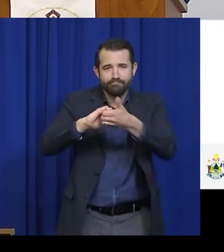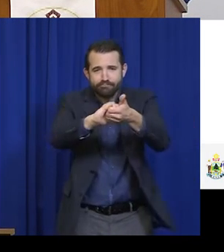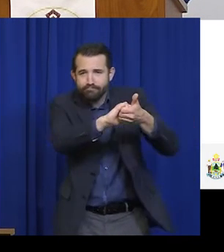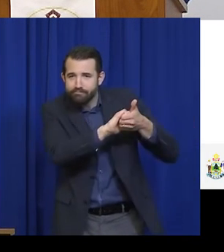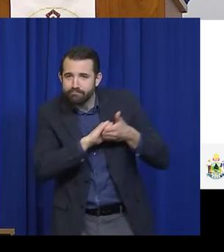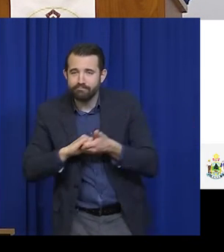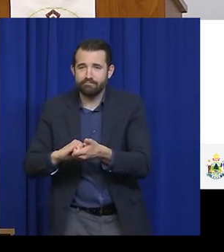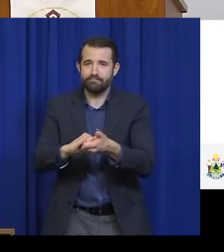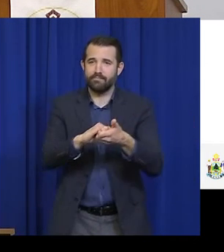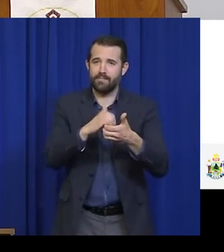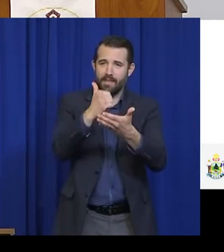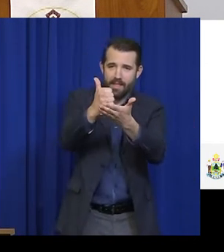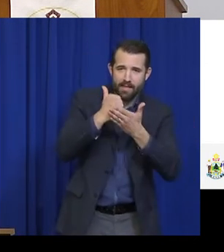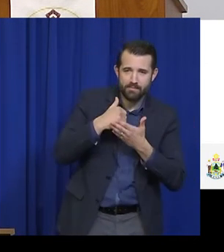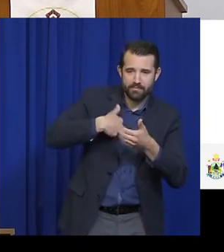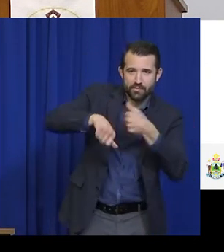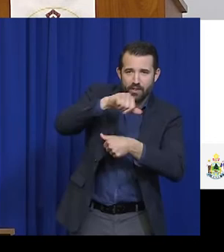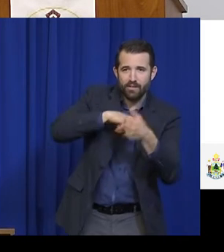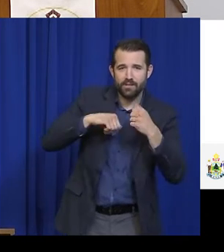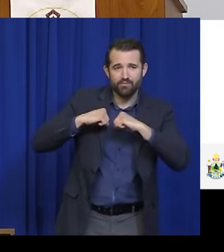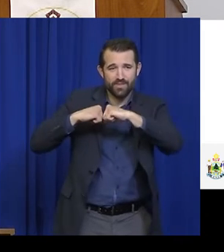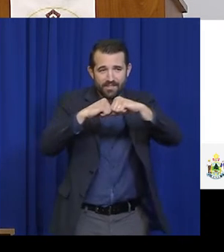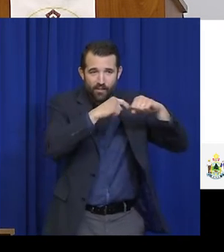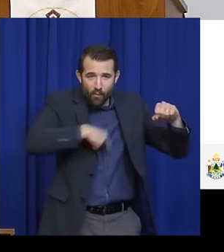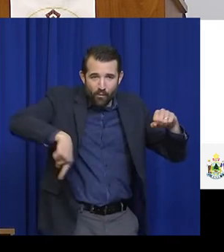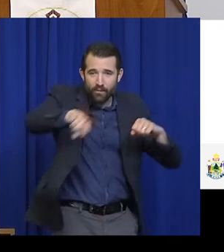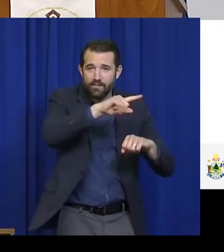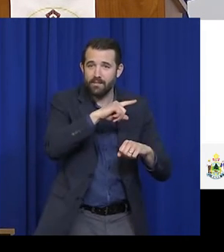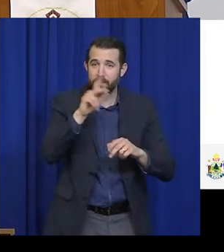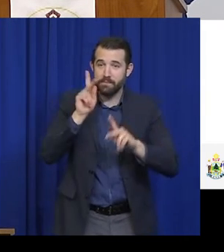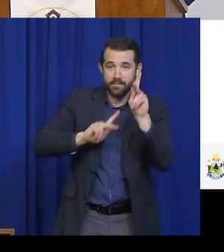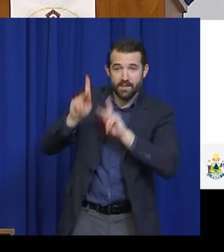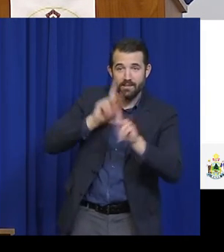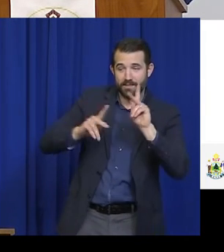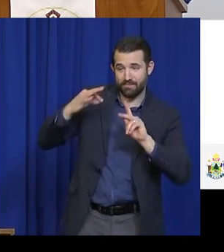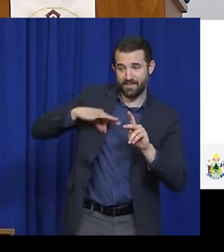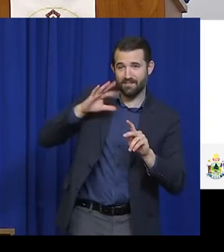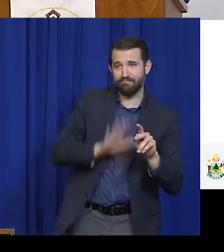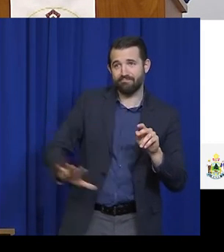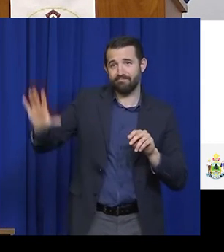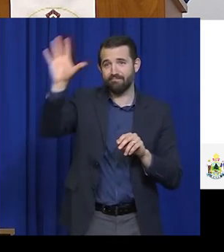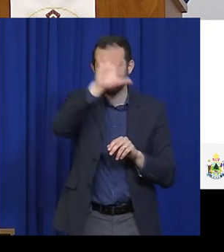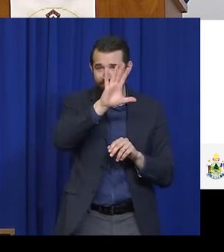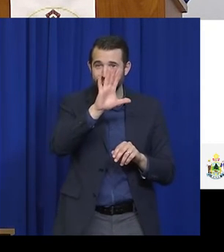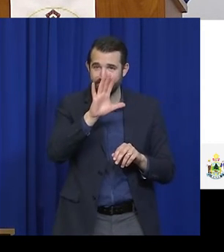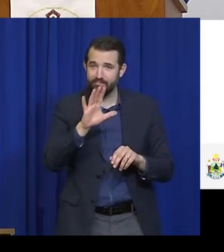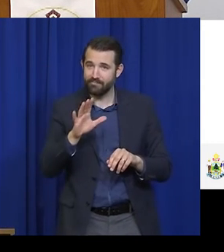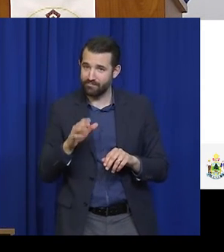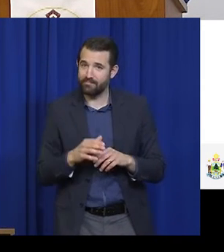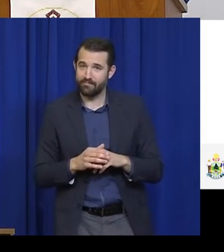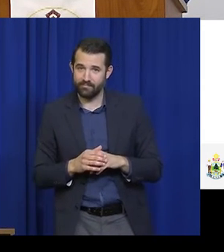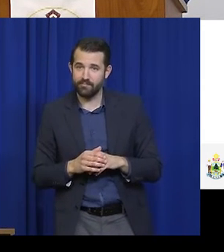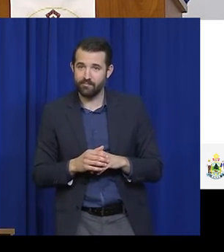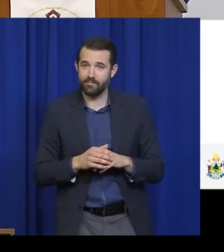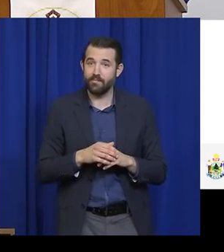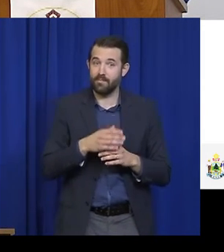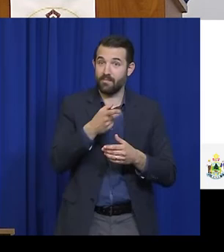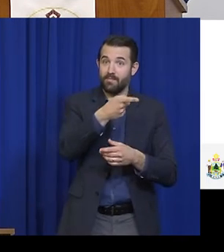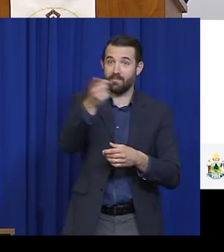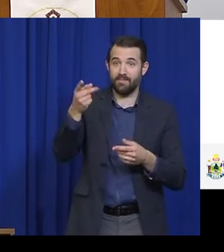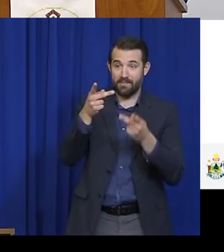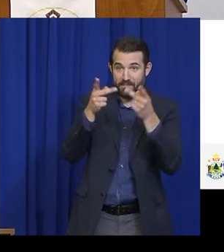part to protect the places that mean so much to us, the people who make those places so special,